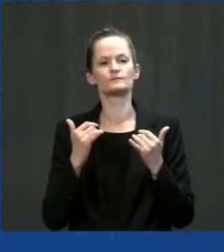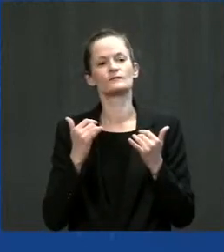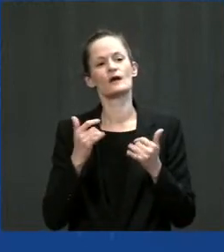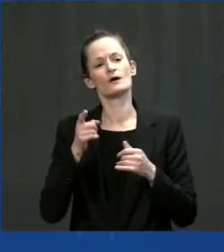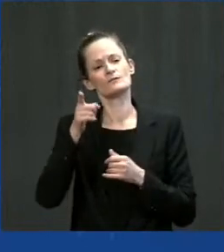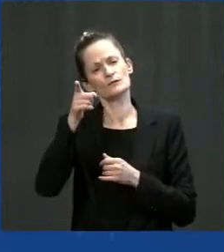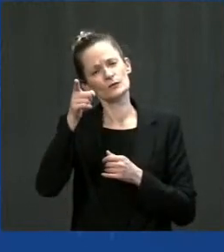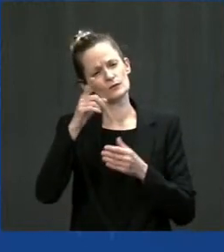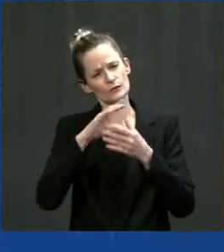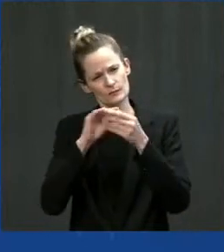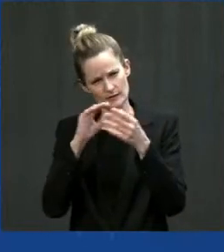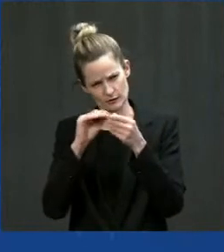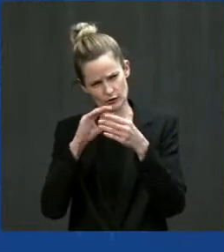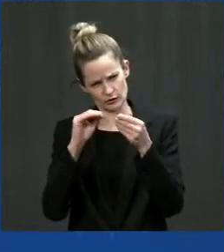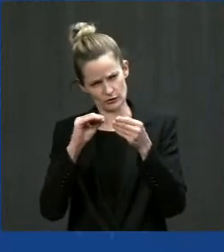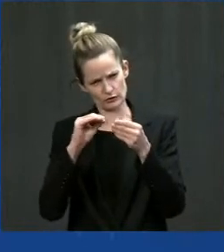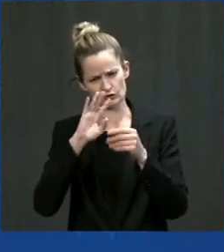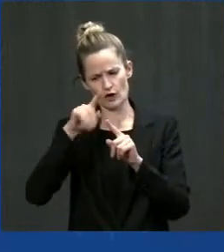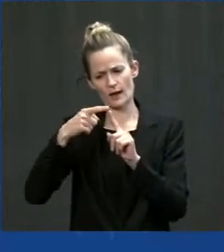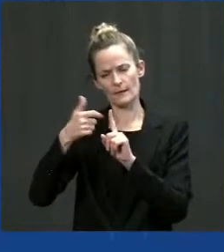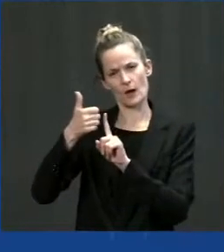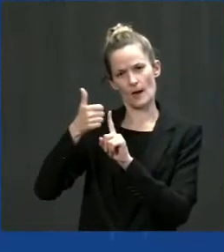and public transportation,